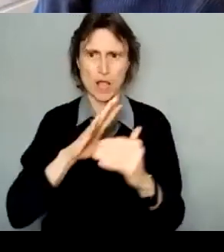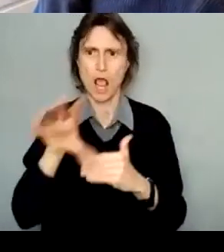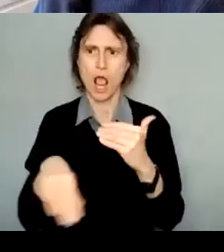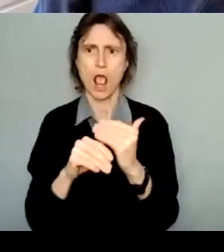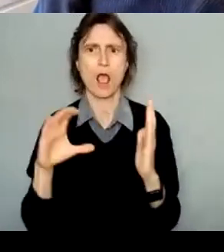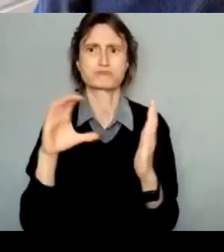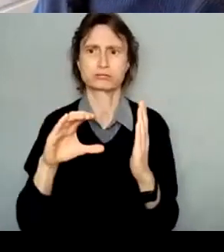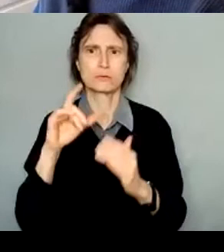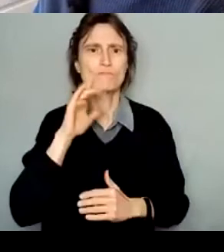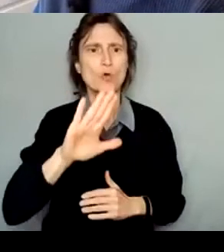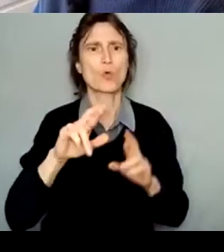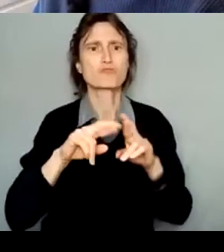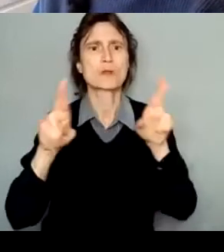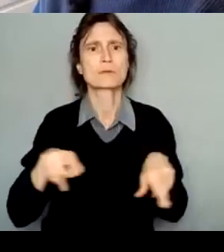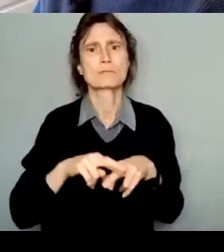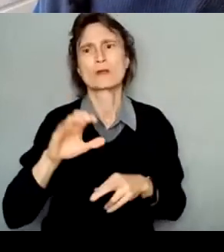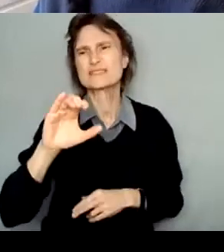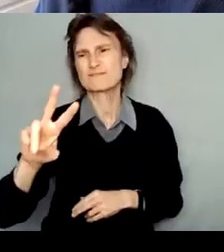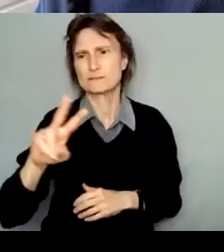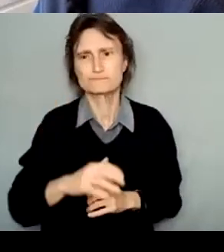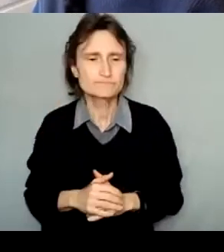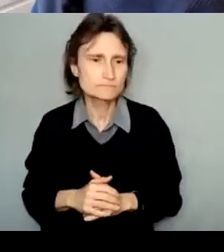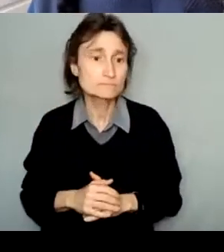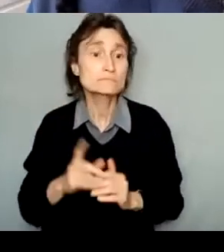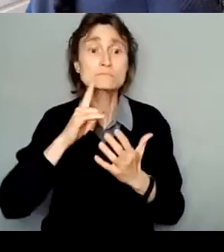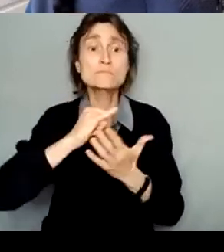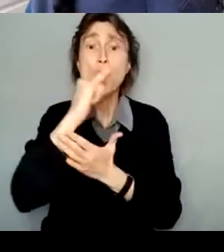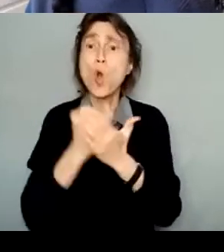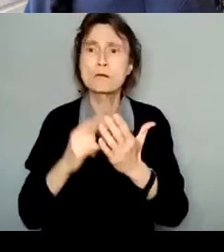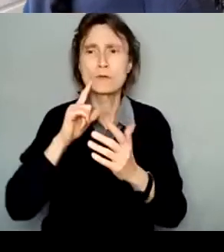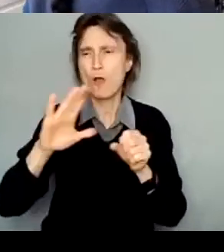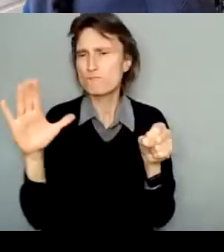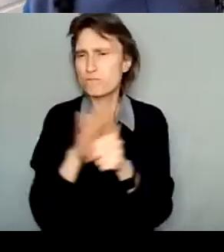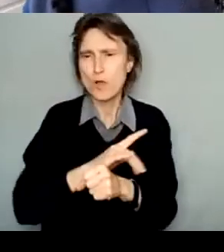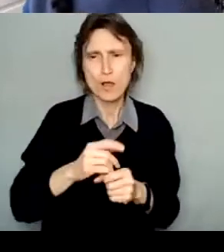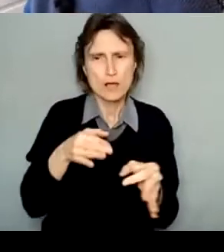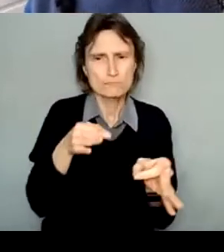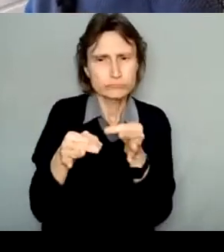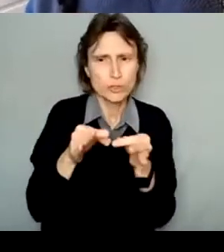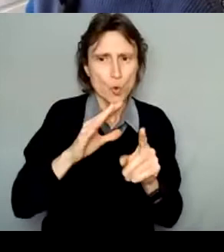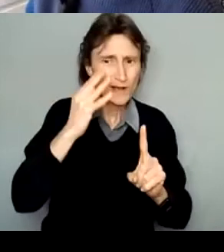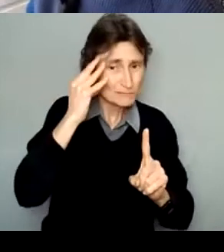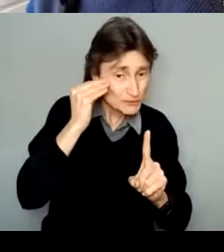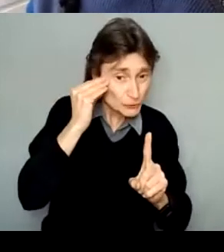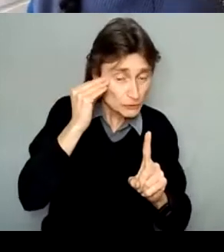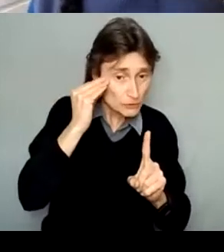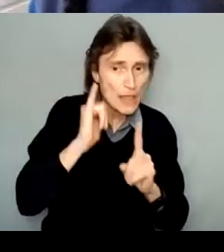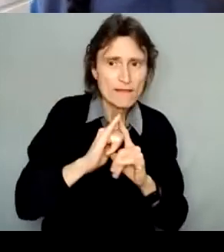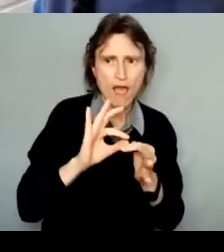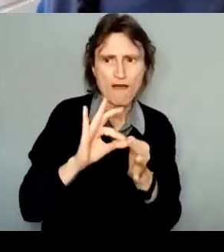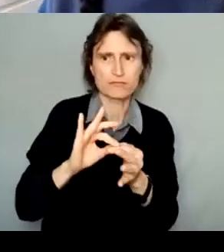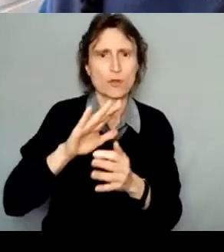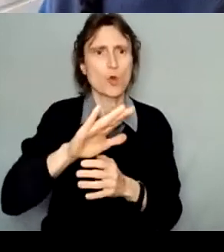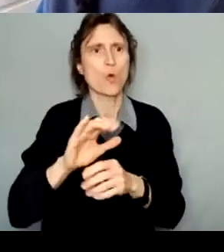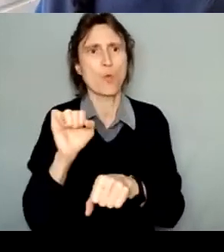An artistic resume or CV is a clear list of experiences relevant to your artistic practice. A